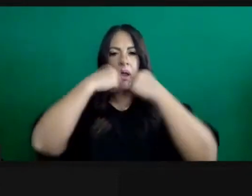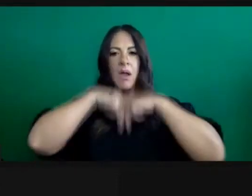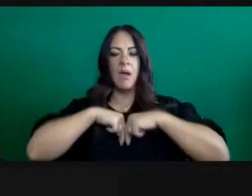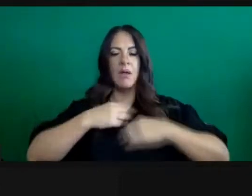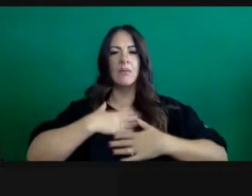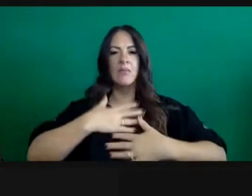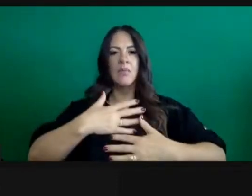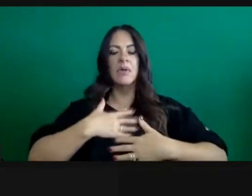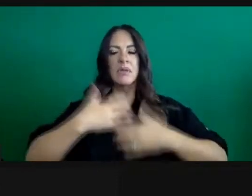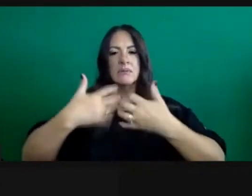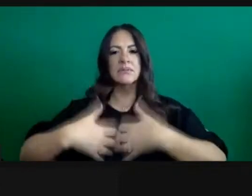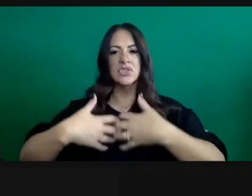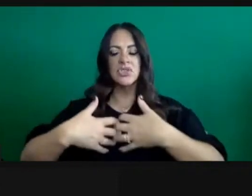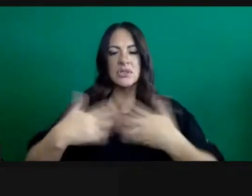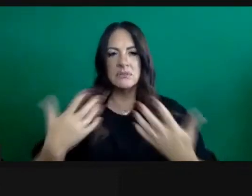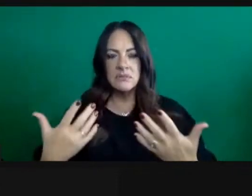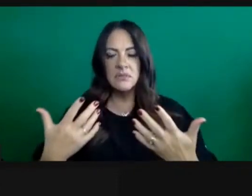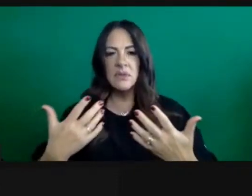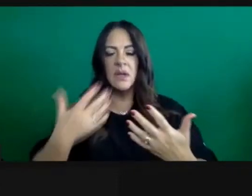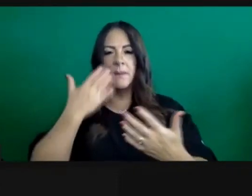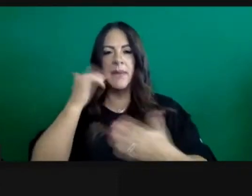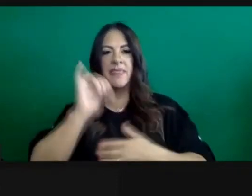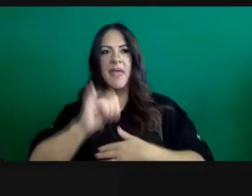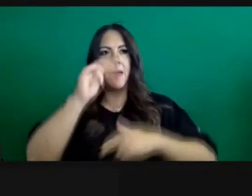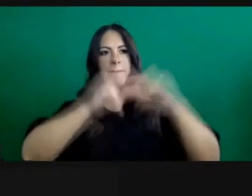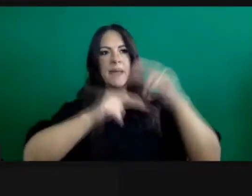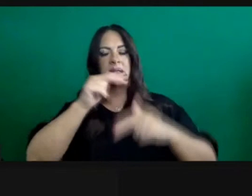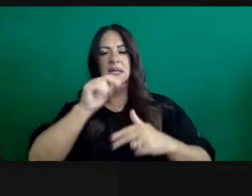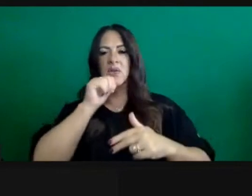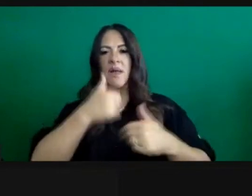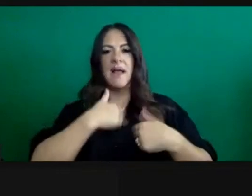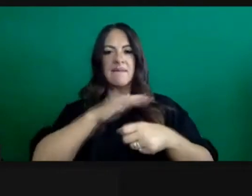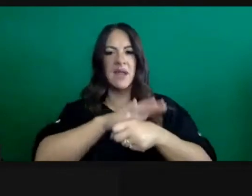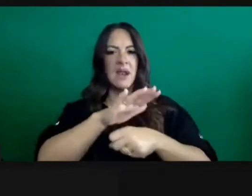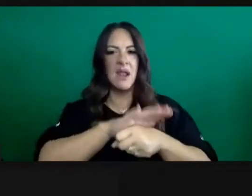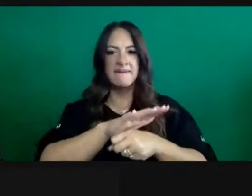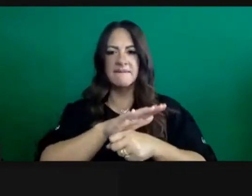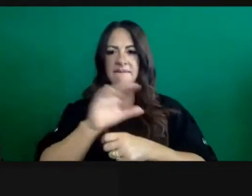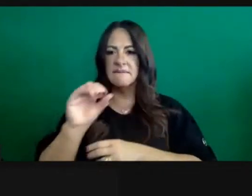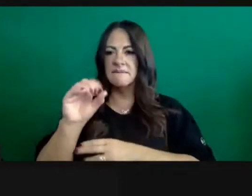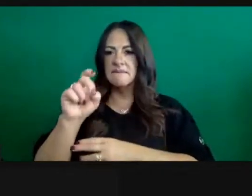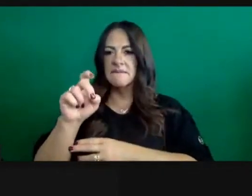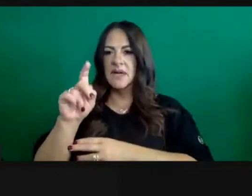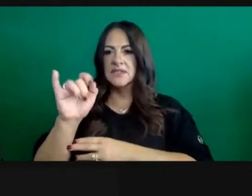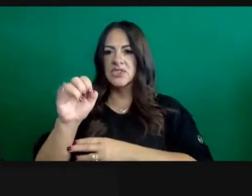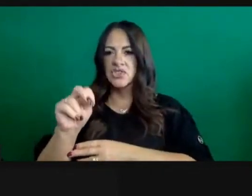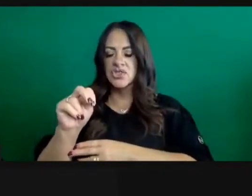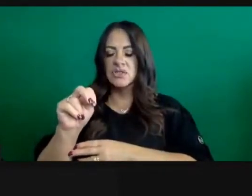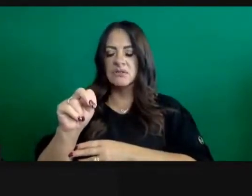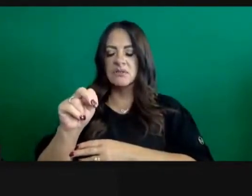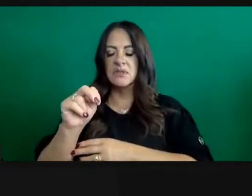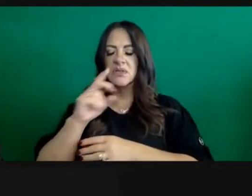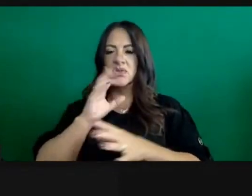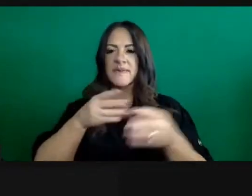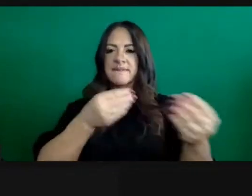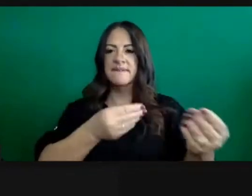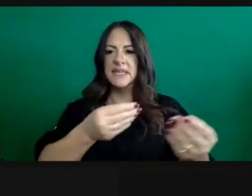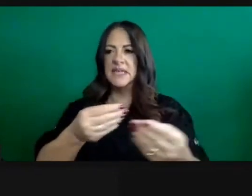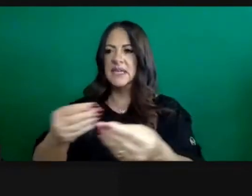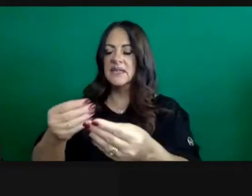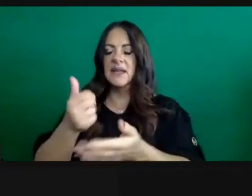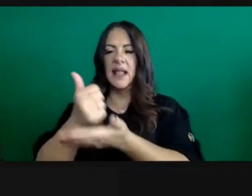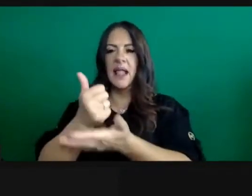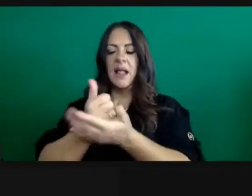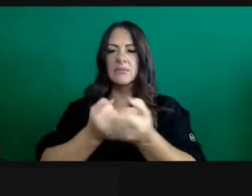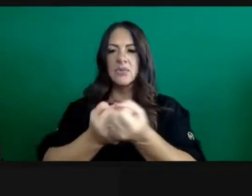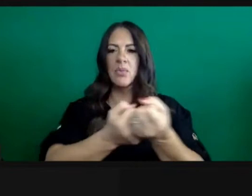that the capacity of the building is stretched to a point where they can't effectively deliver oxygen. So we are working with